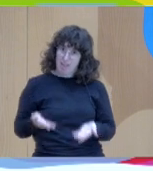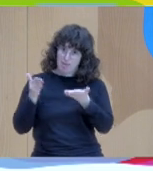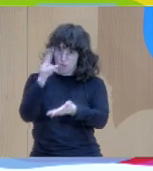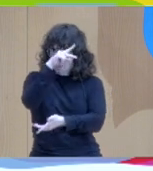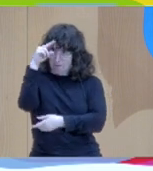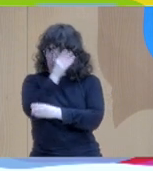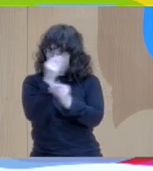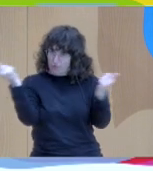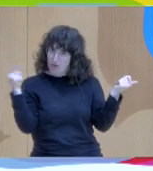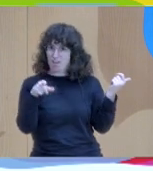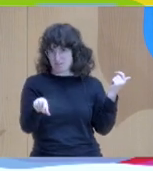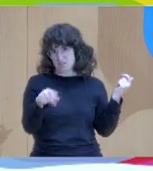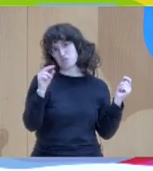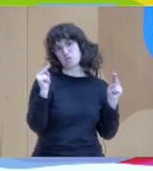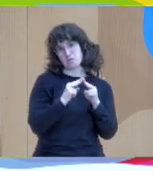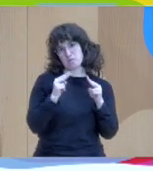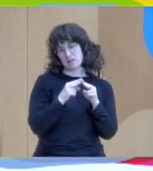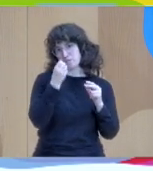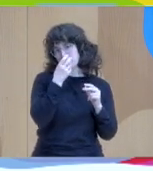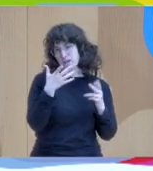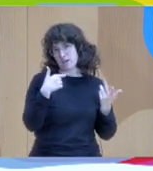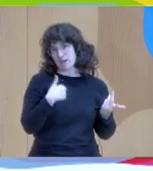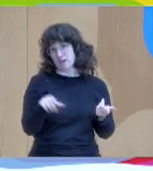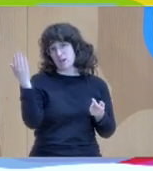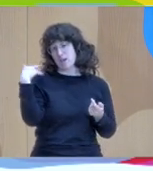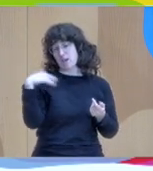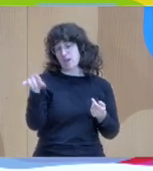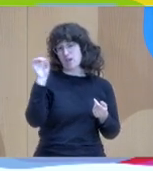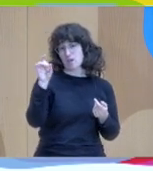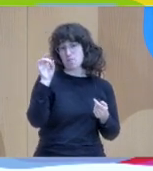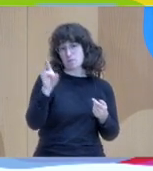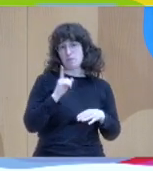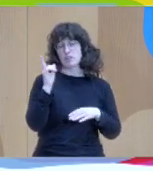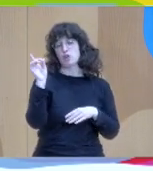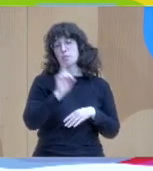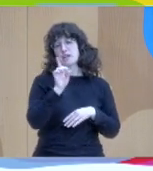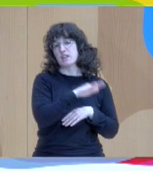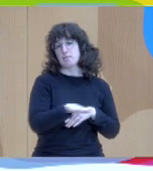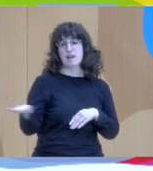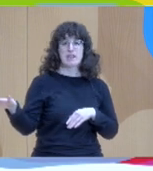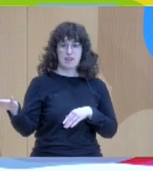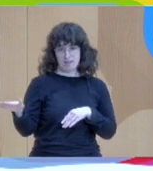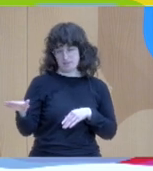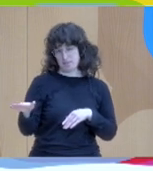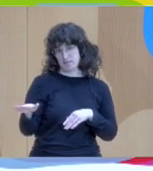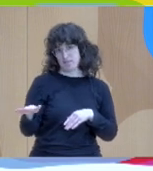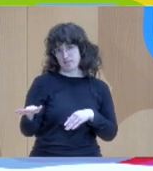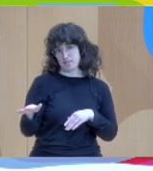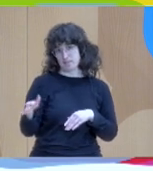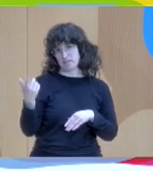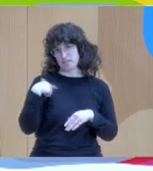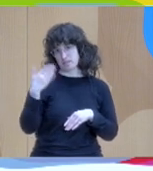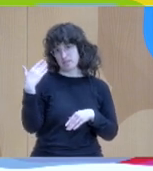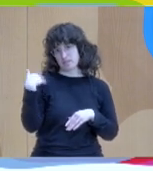we decided that I will ask the questions and Esa will write public notes